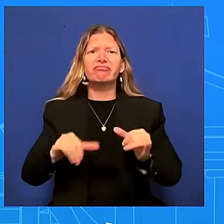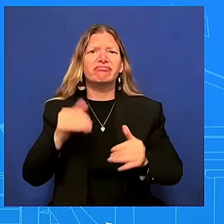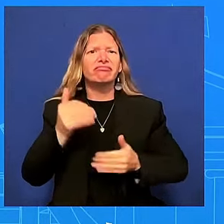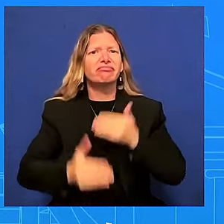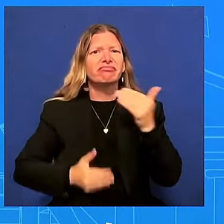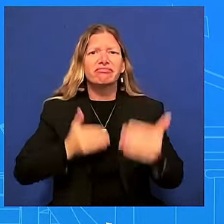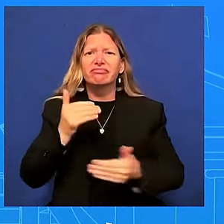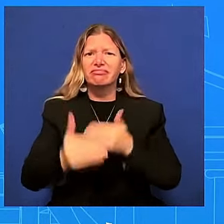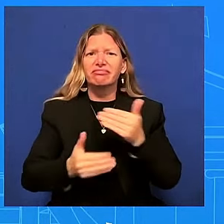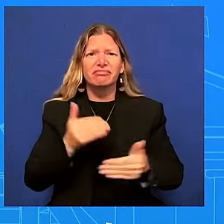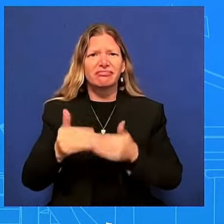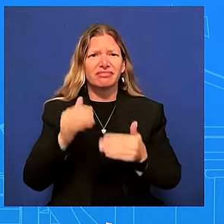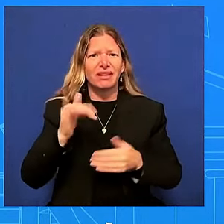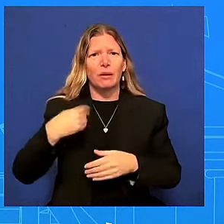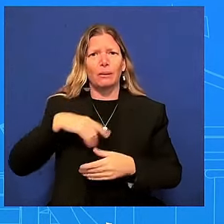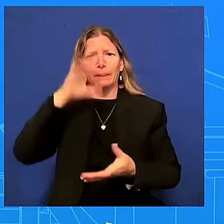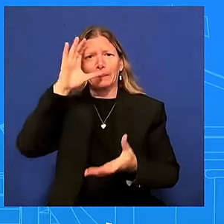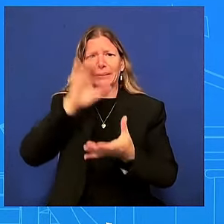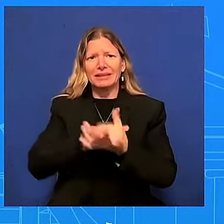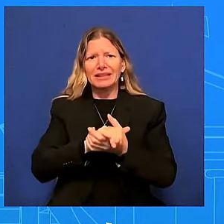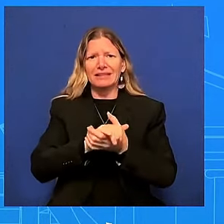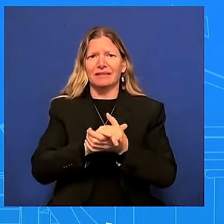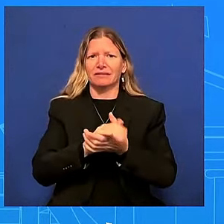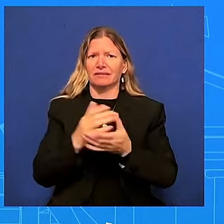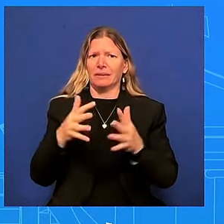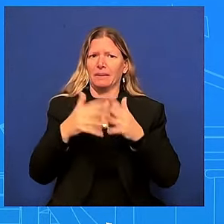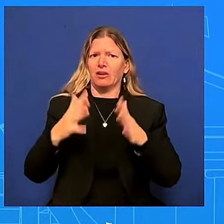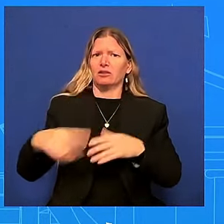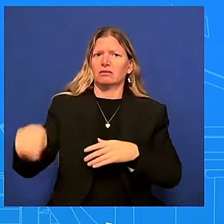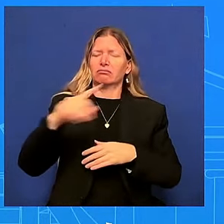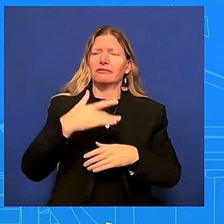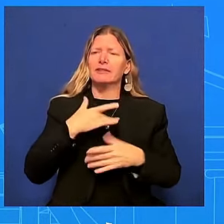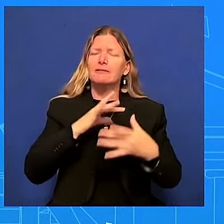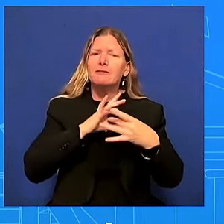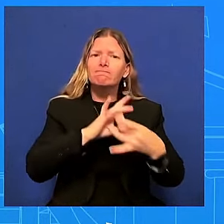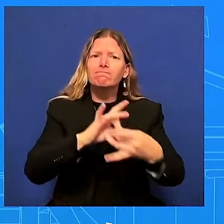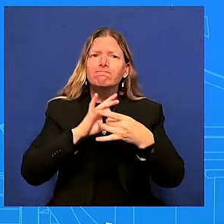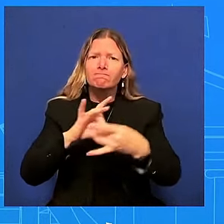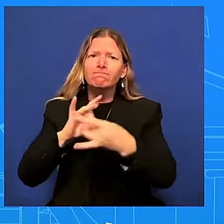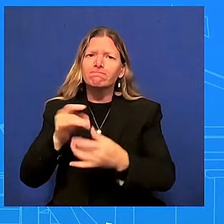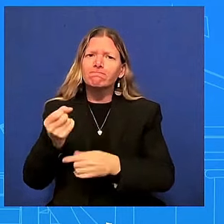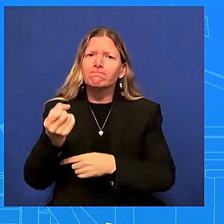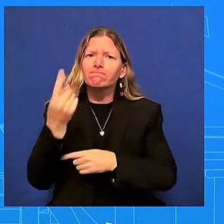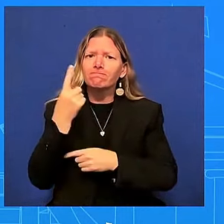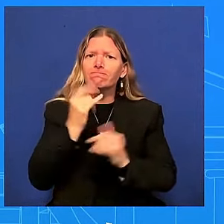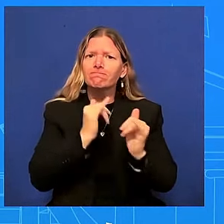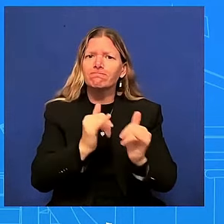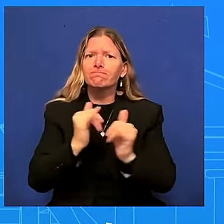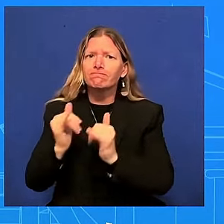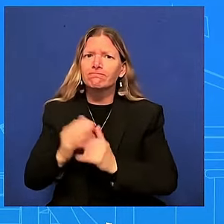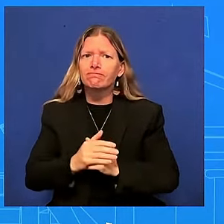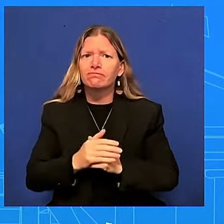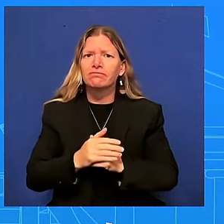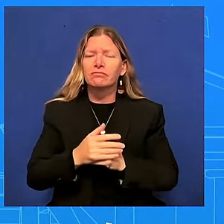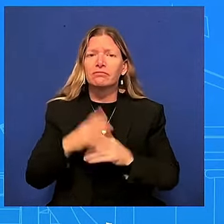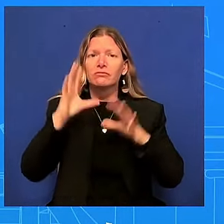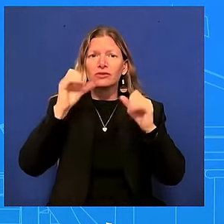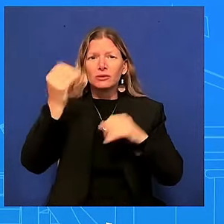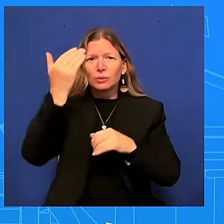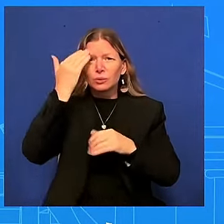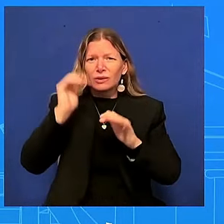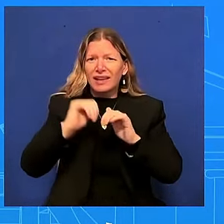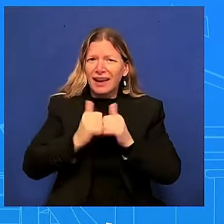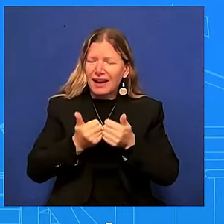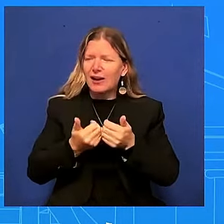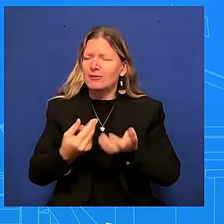and he knows how to come back he knows how to come back and so the president's going to continue to focus on what he's been doing